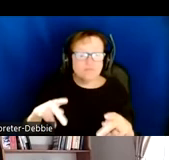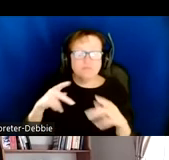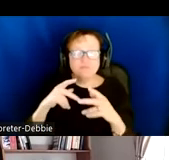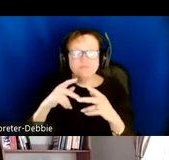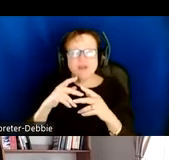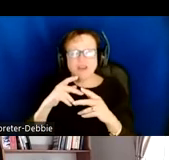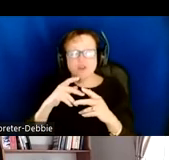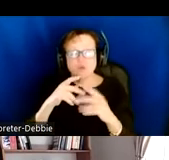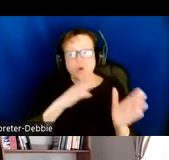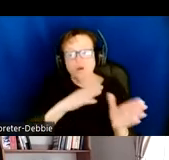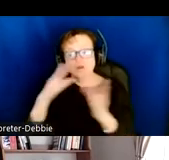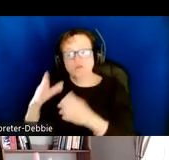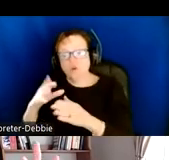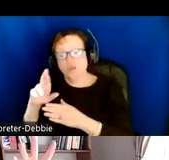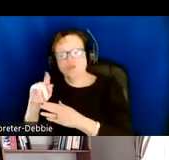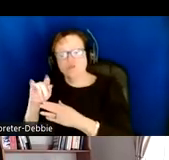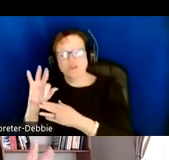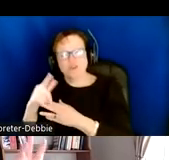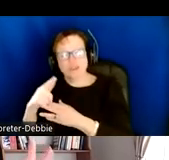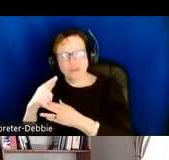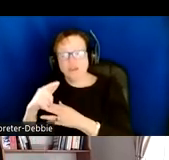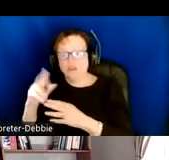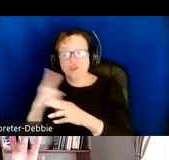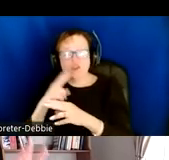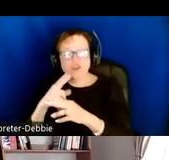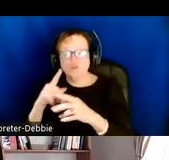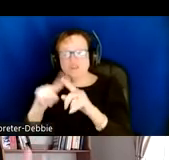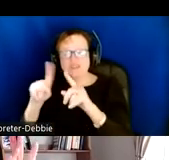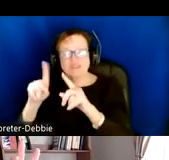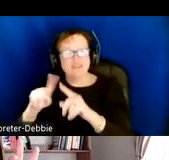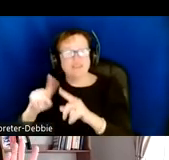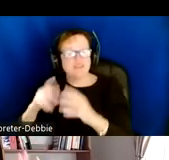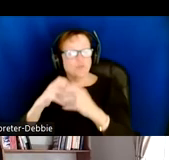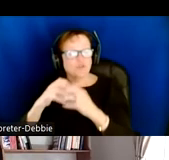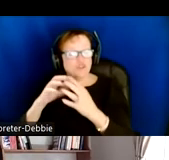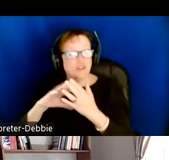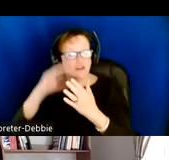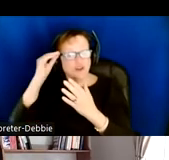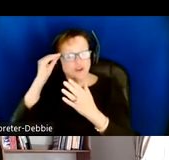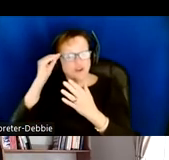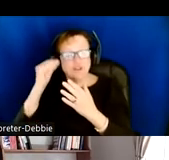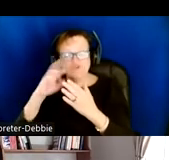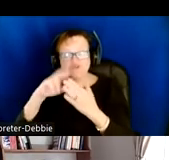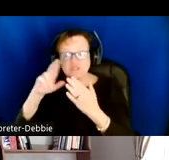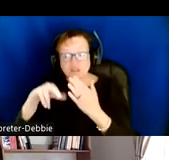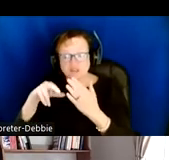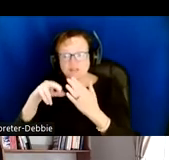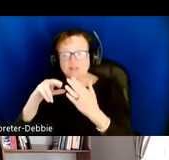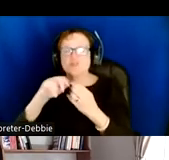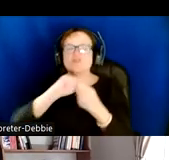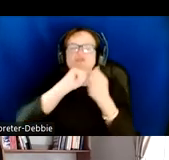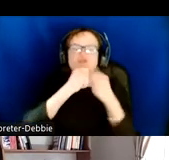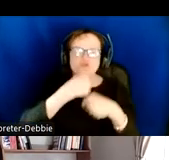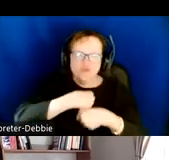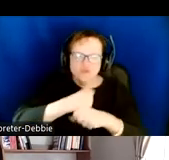to work on the rendering side, you can use all of those machine learning outputs that are coming out to create new audio and haptic experiences